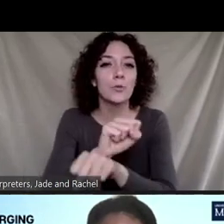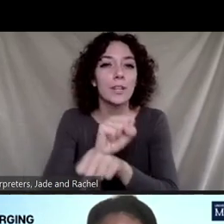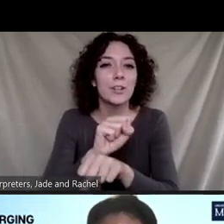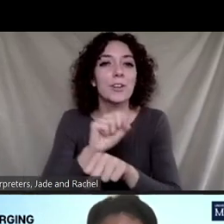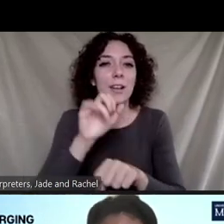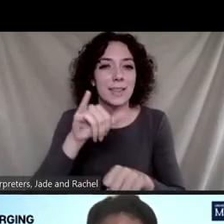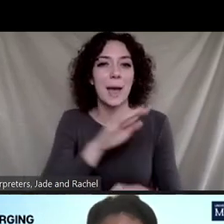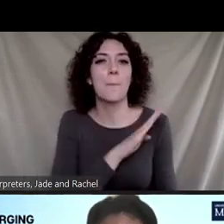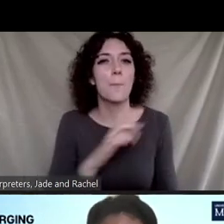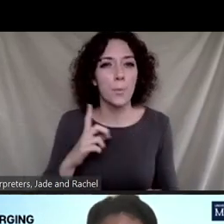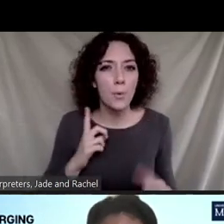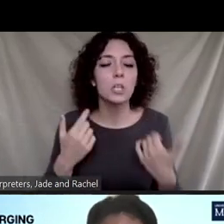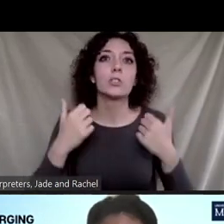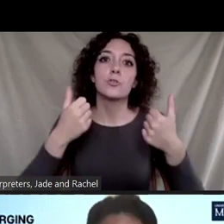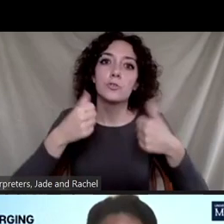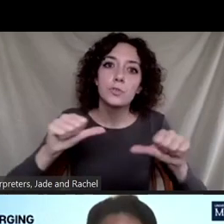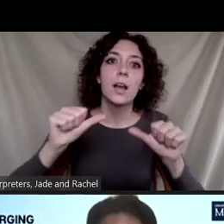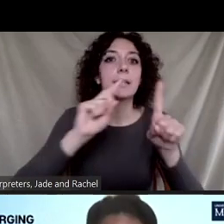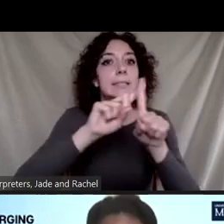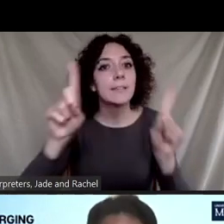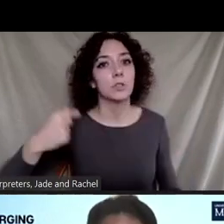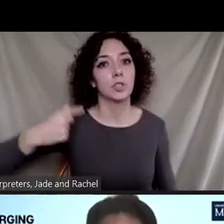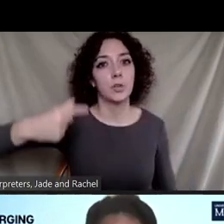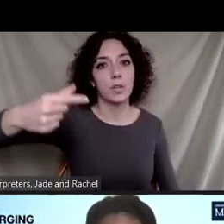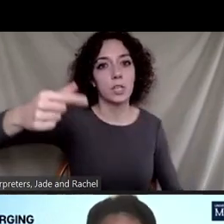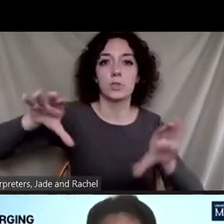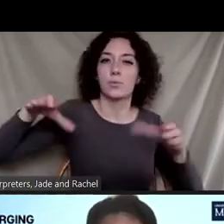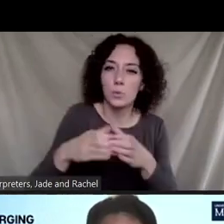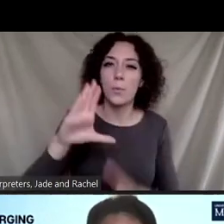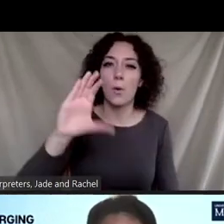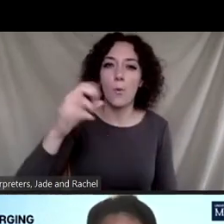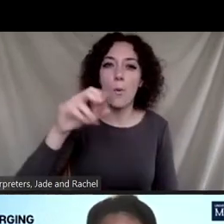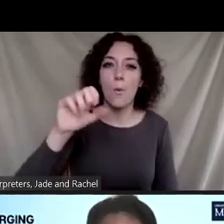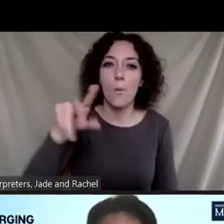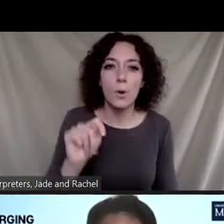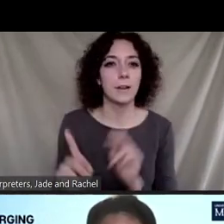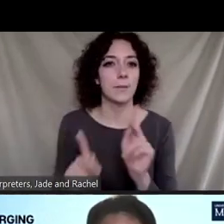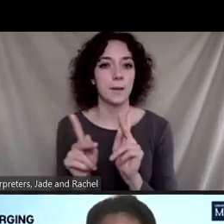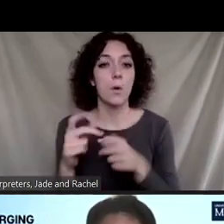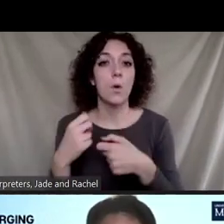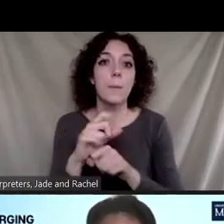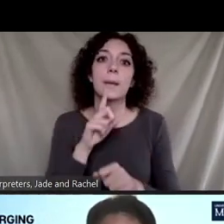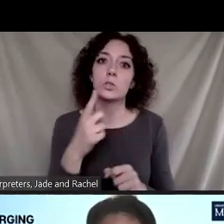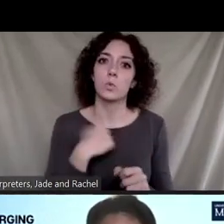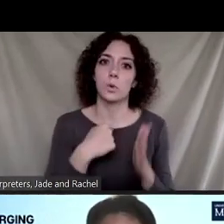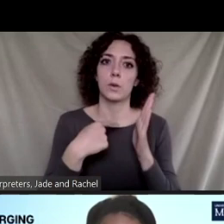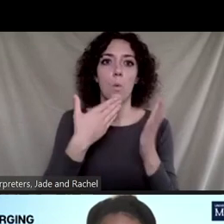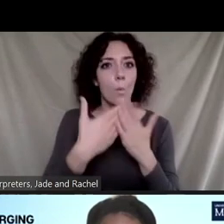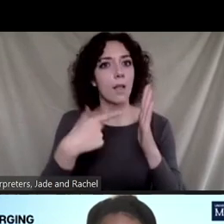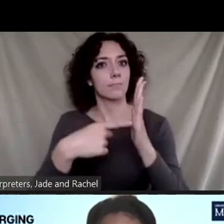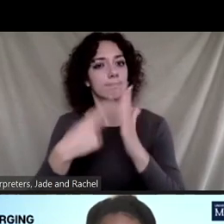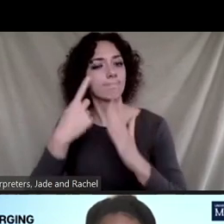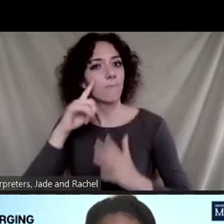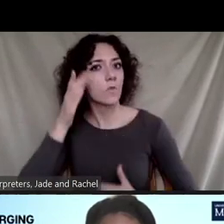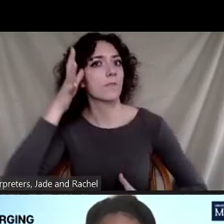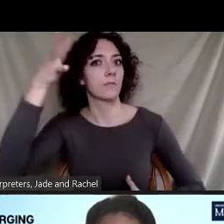a different generation and a different cohort of people into ES&T to make sure we're well positioned for the future of